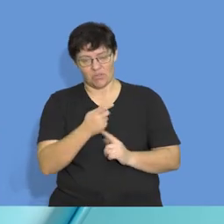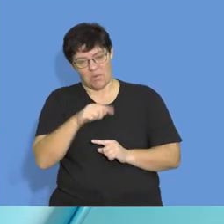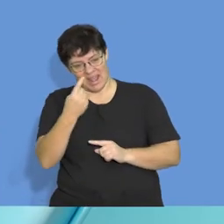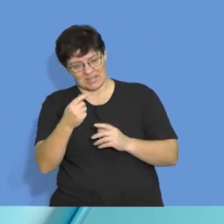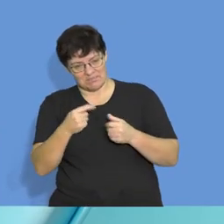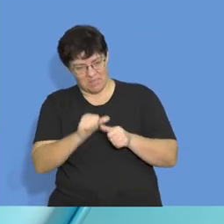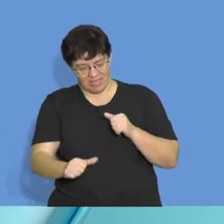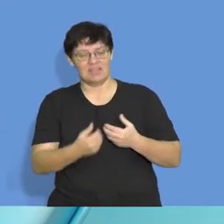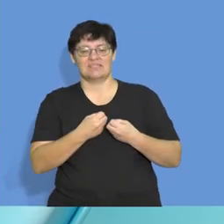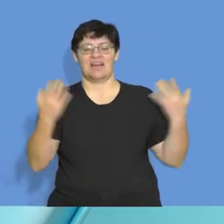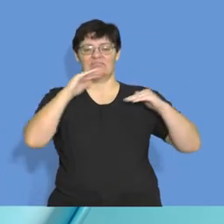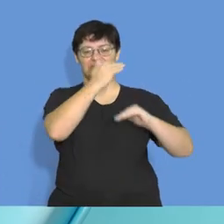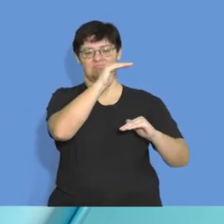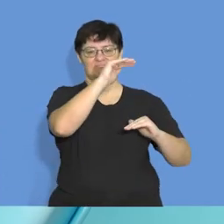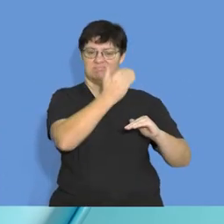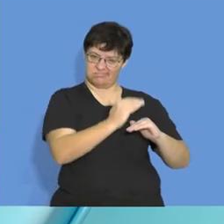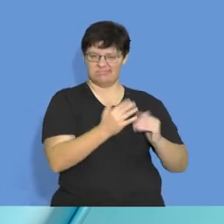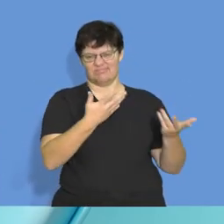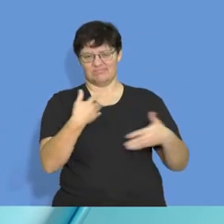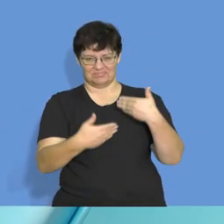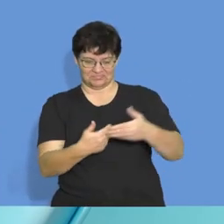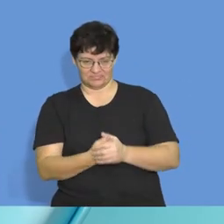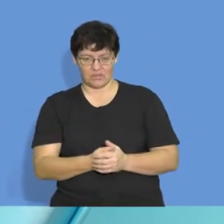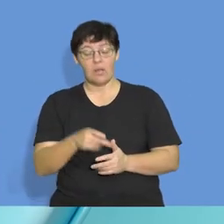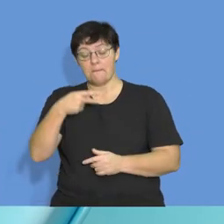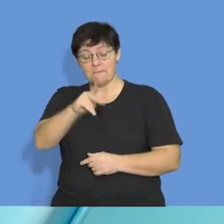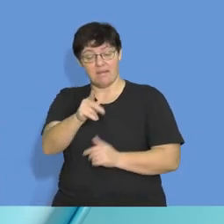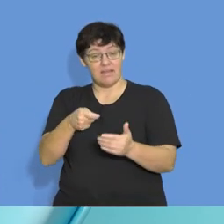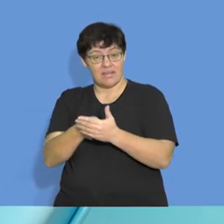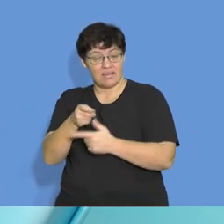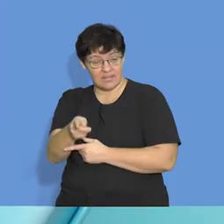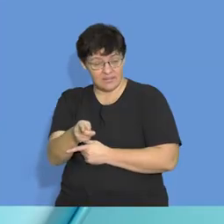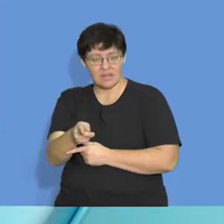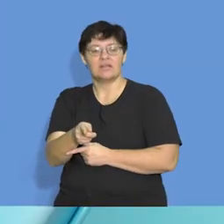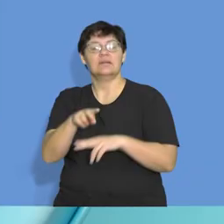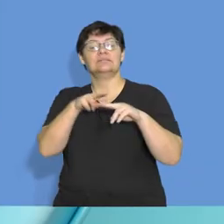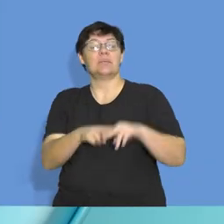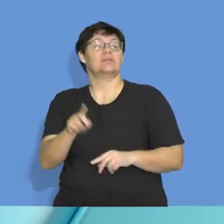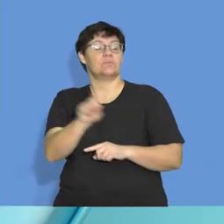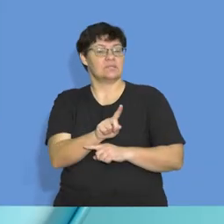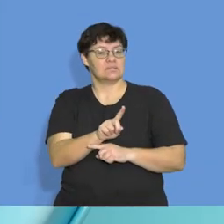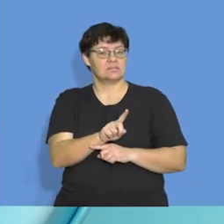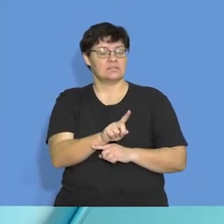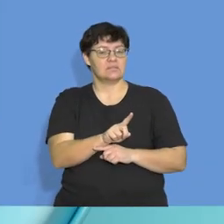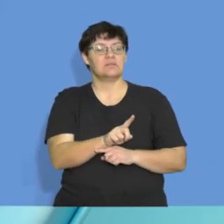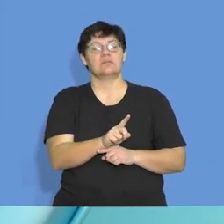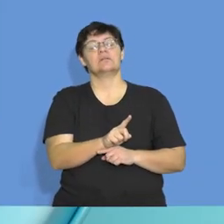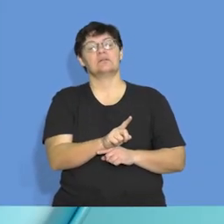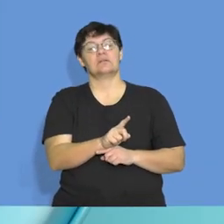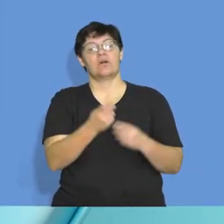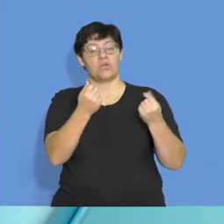the next month. So that purchases figure is dependent on your cost of sales.